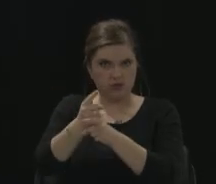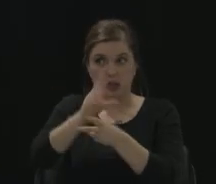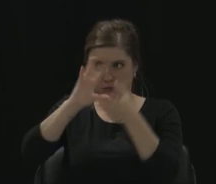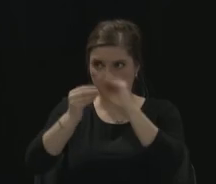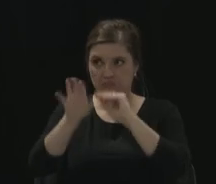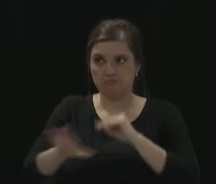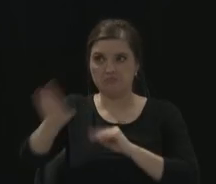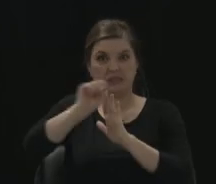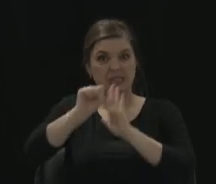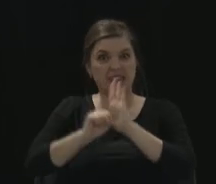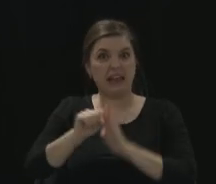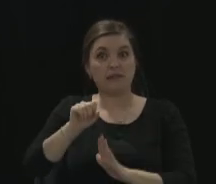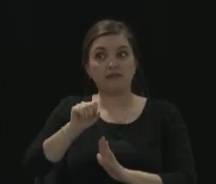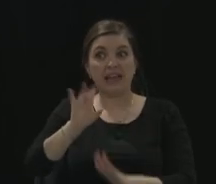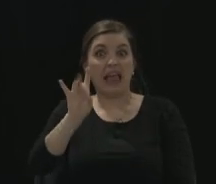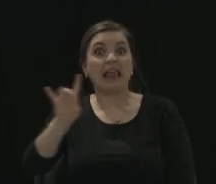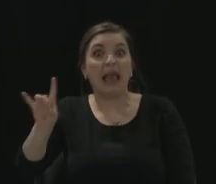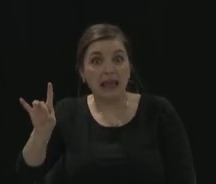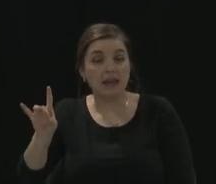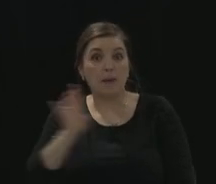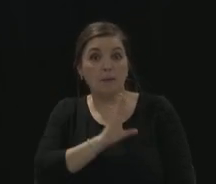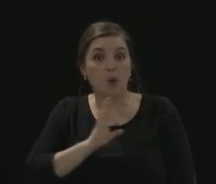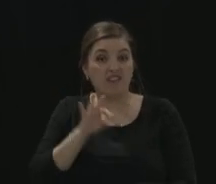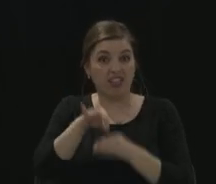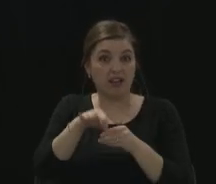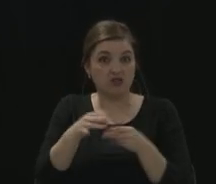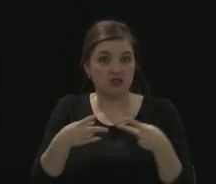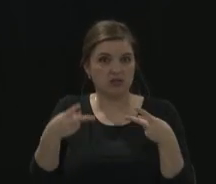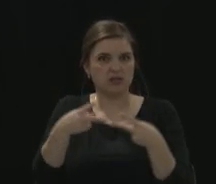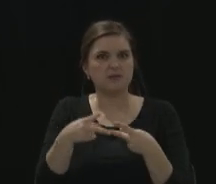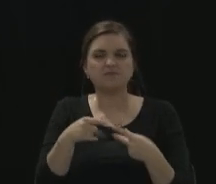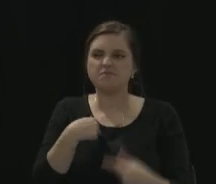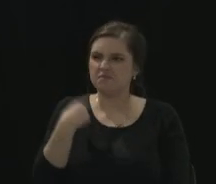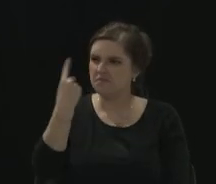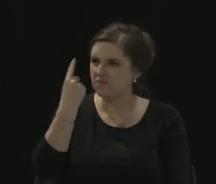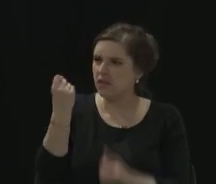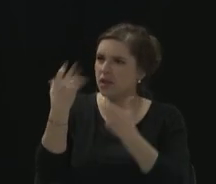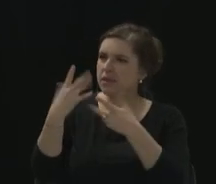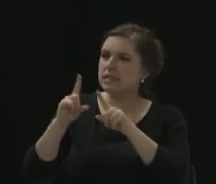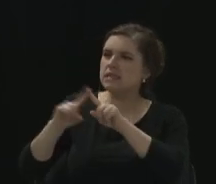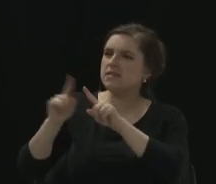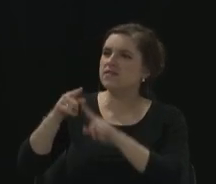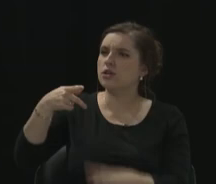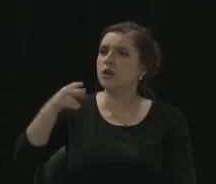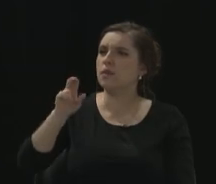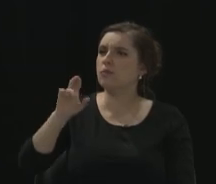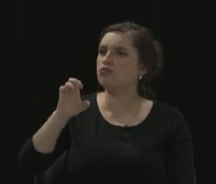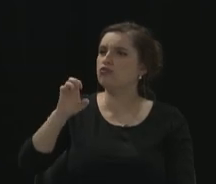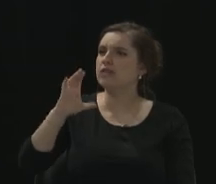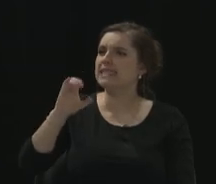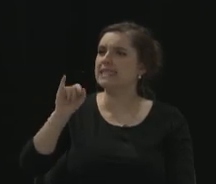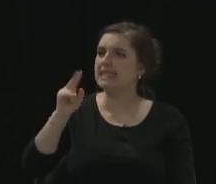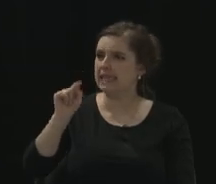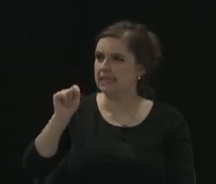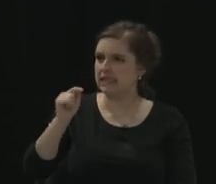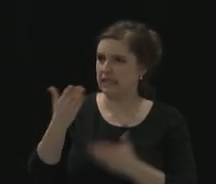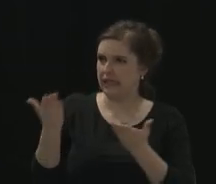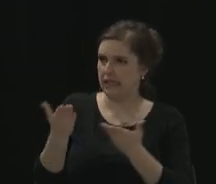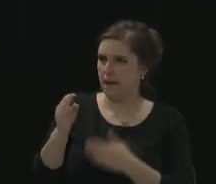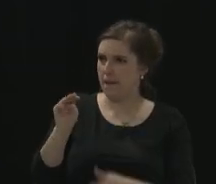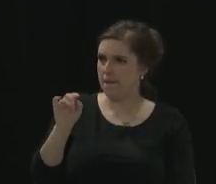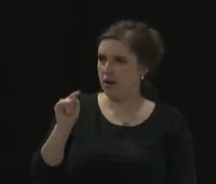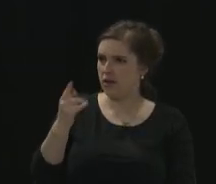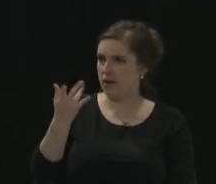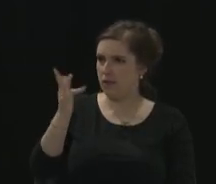And how many different, I guess, precincts, is that the right word, would you have in Montgomery County then? In Montgomery